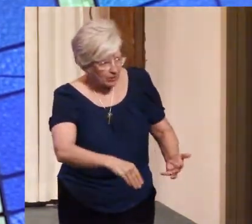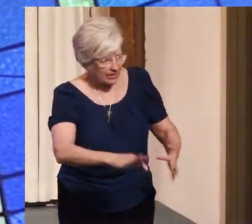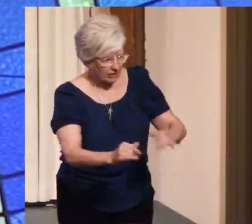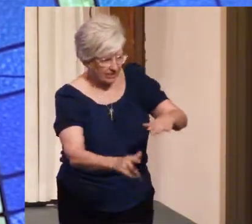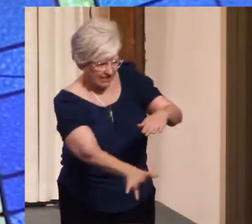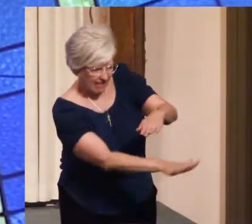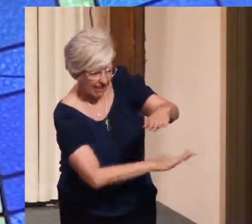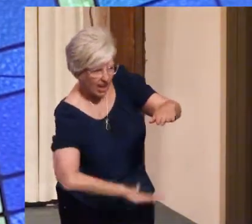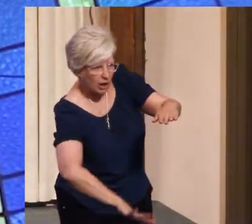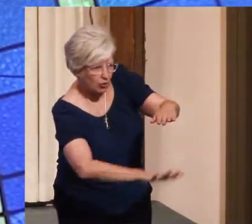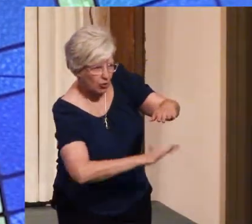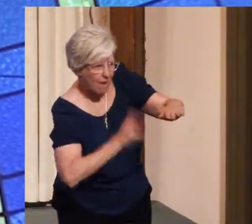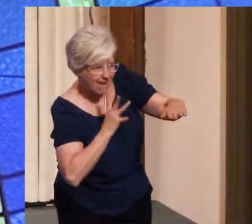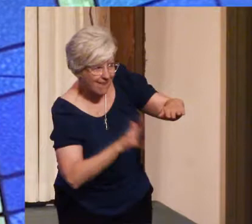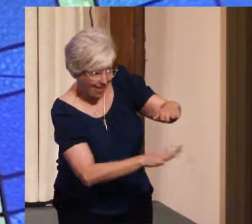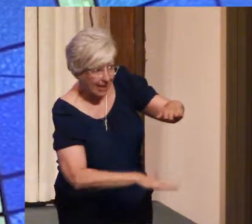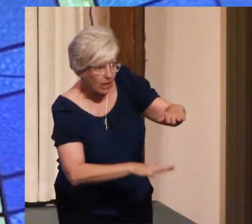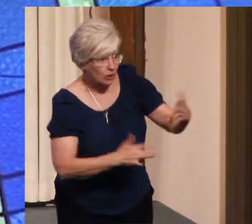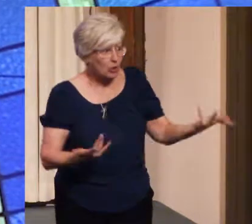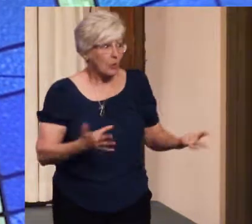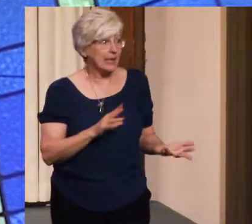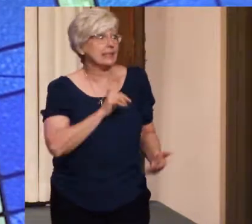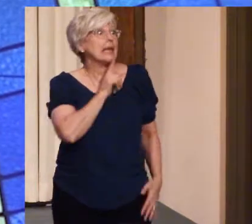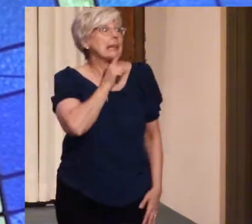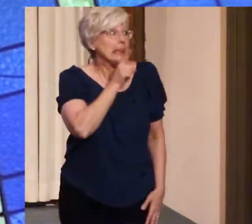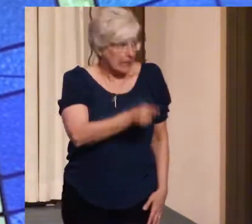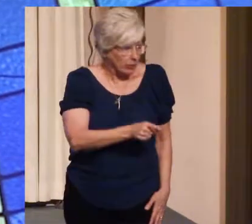lake. So he is literally baptized.